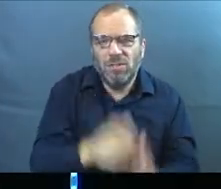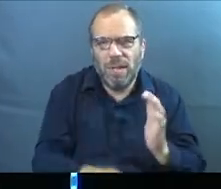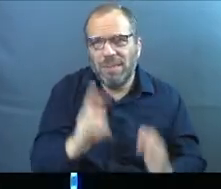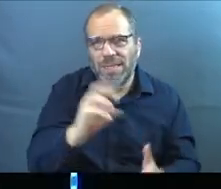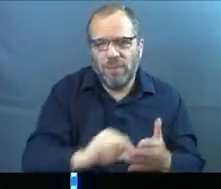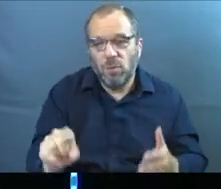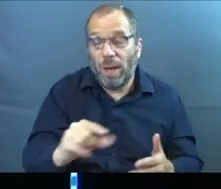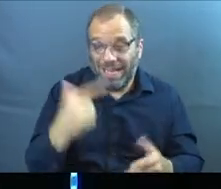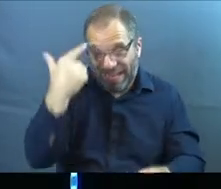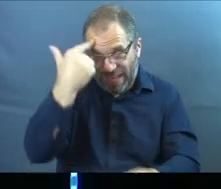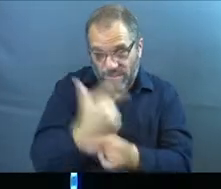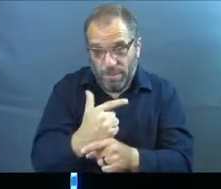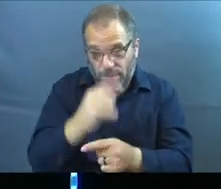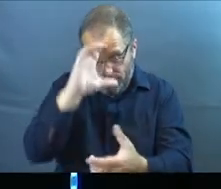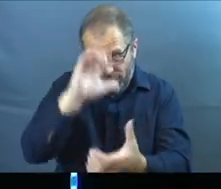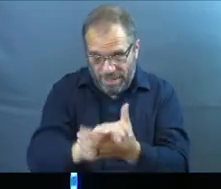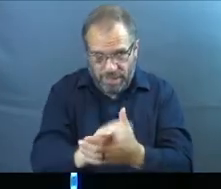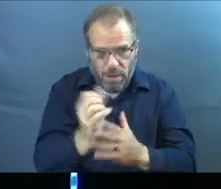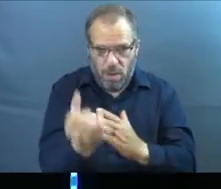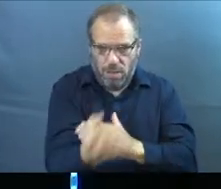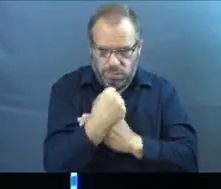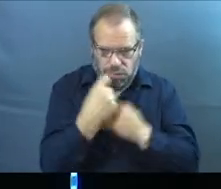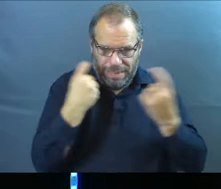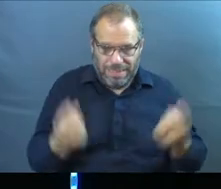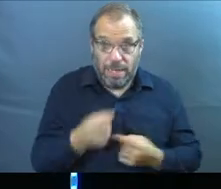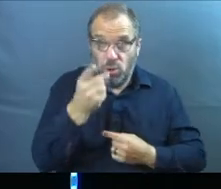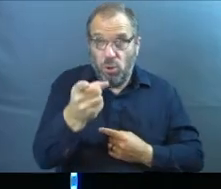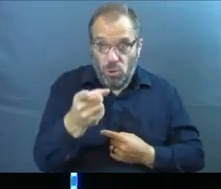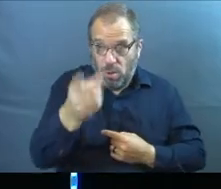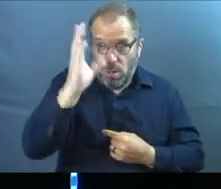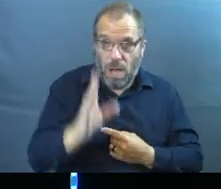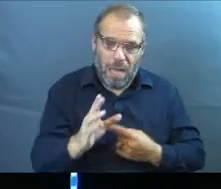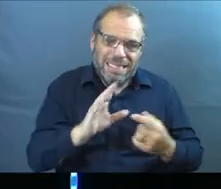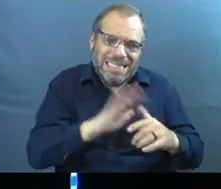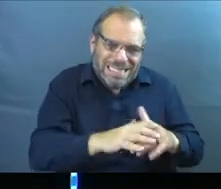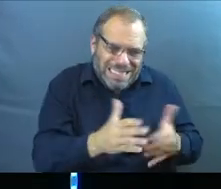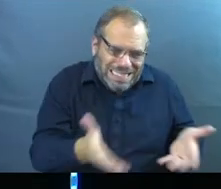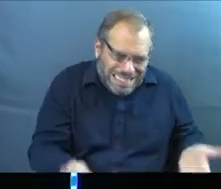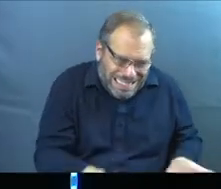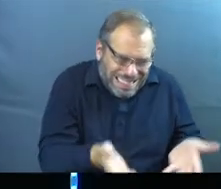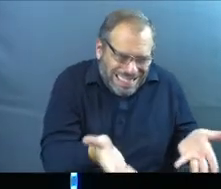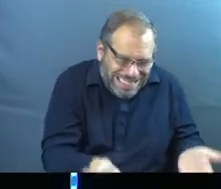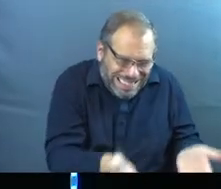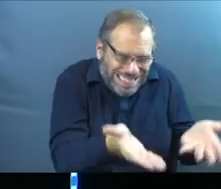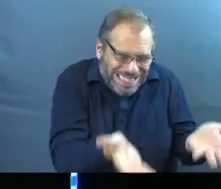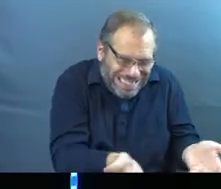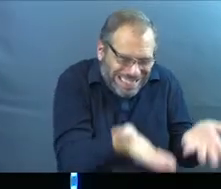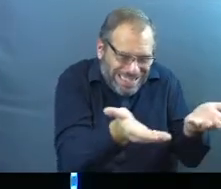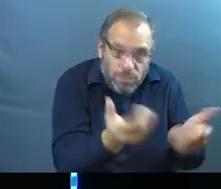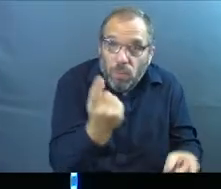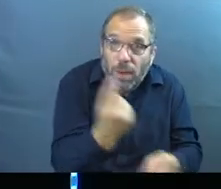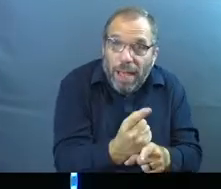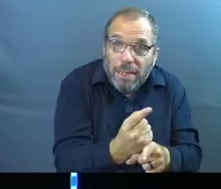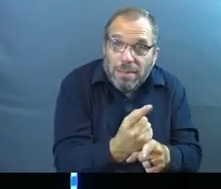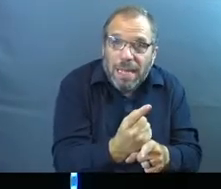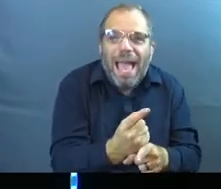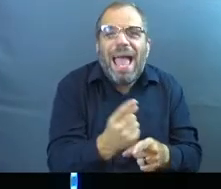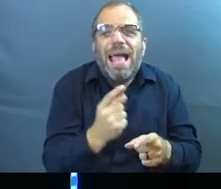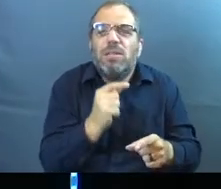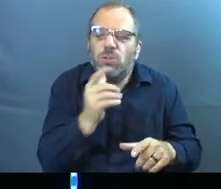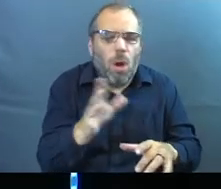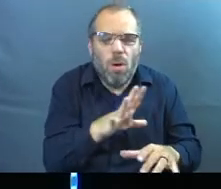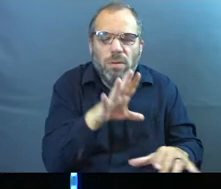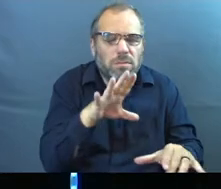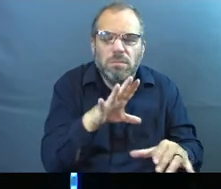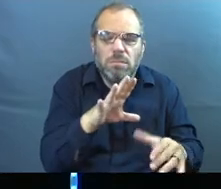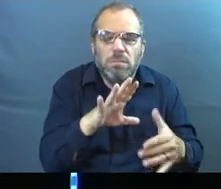says, Dear brothers and sisters, if another believer is overcome by some sin, you who are godly should gently and humbly help that person back onto the right path. And be careful not to